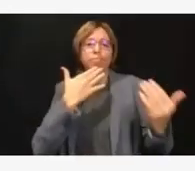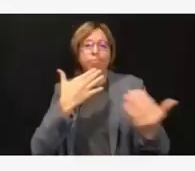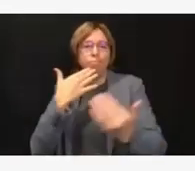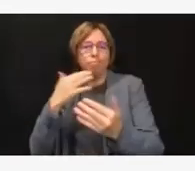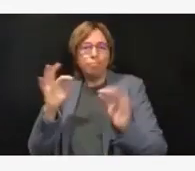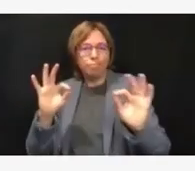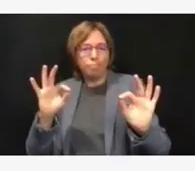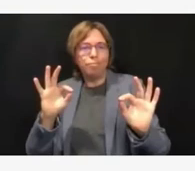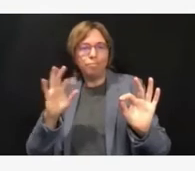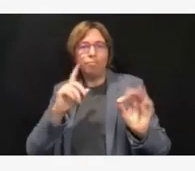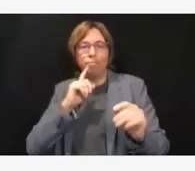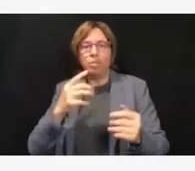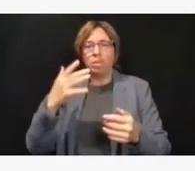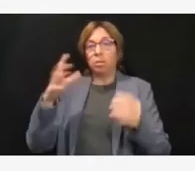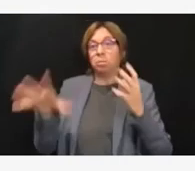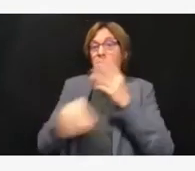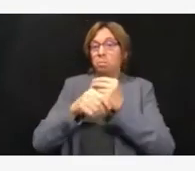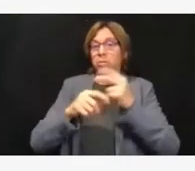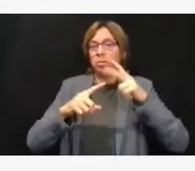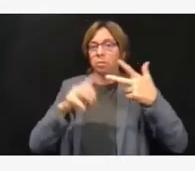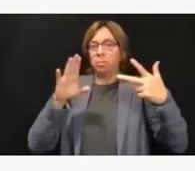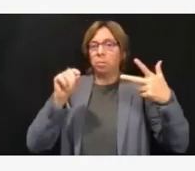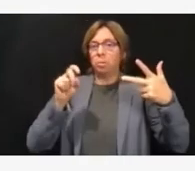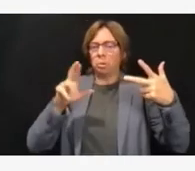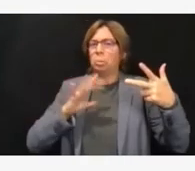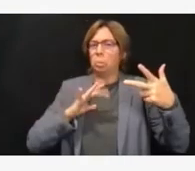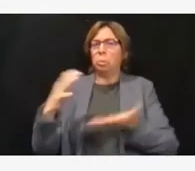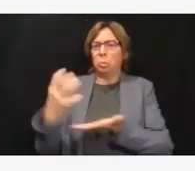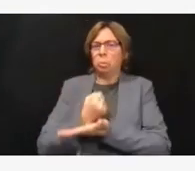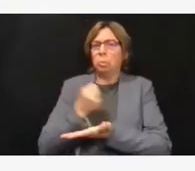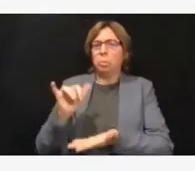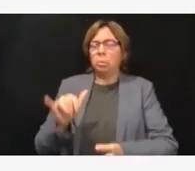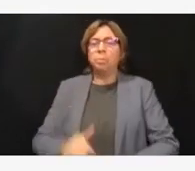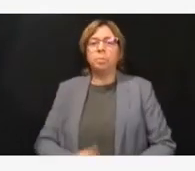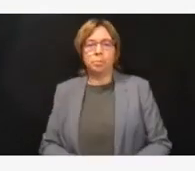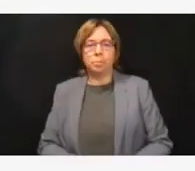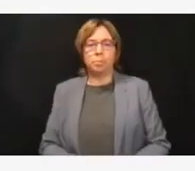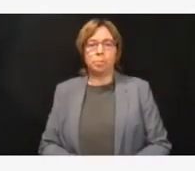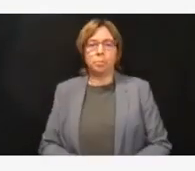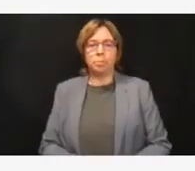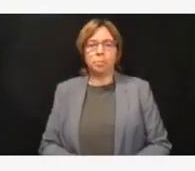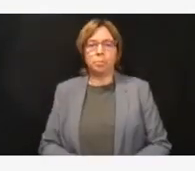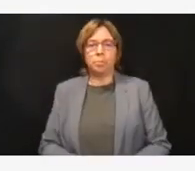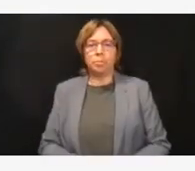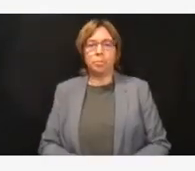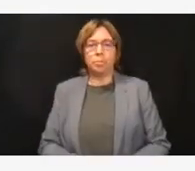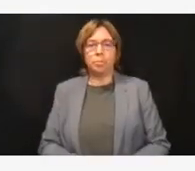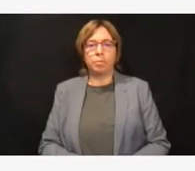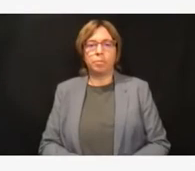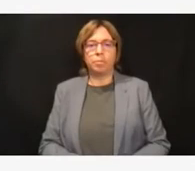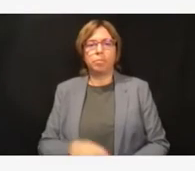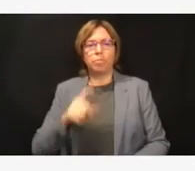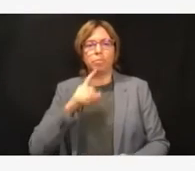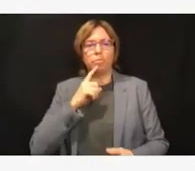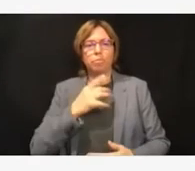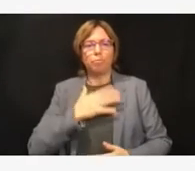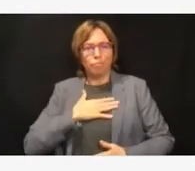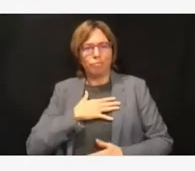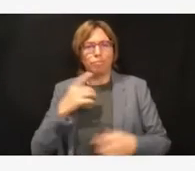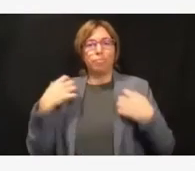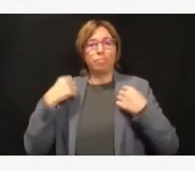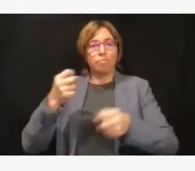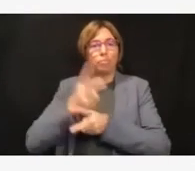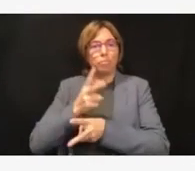Finally, on this Thanksgiving week, I want to express my appreciation and gratitude to all the health care and public health workers in Idaho,